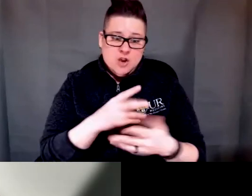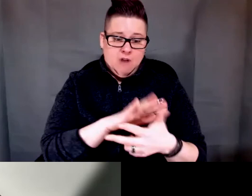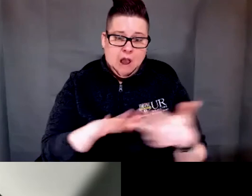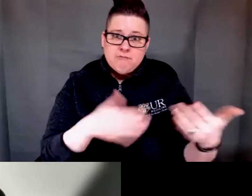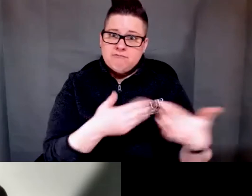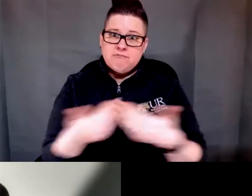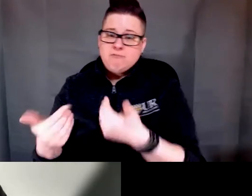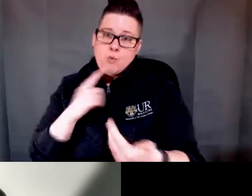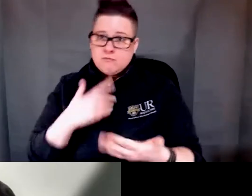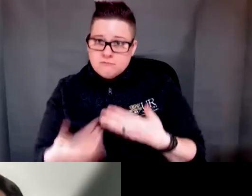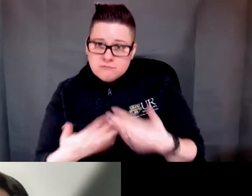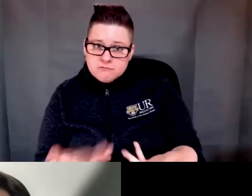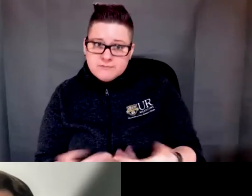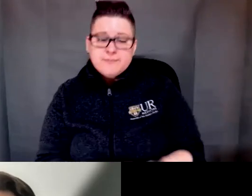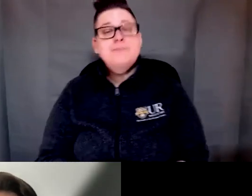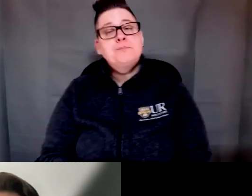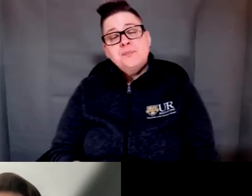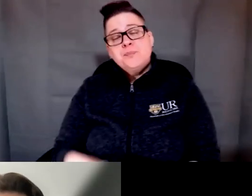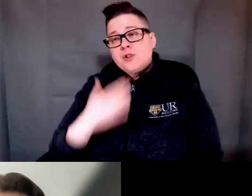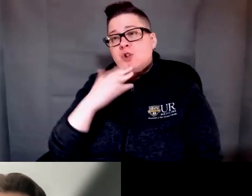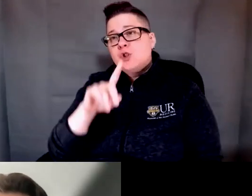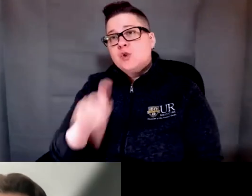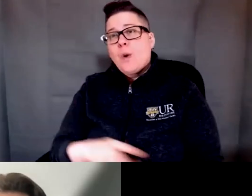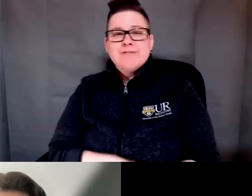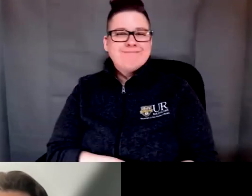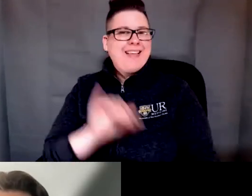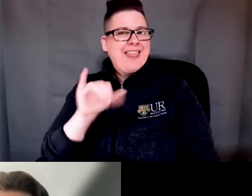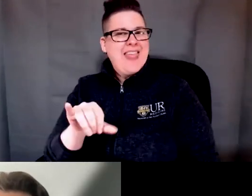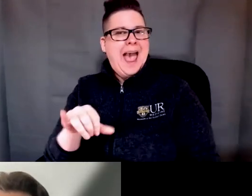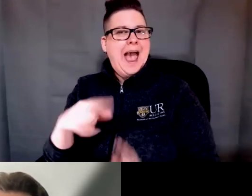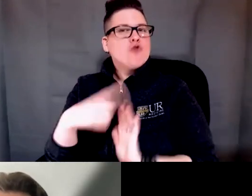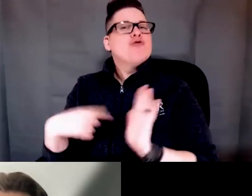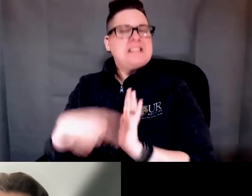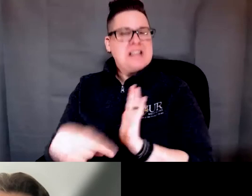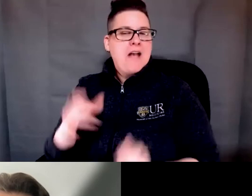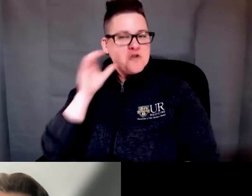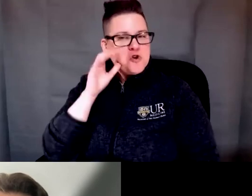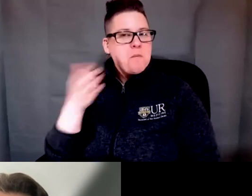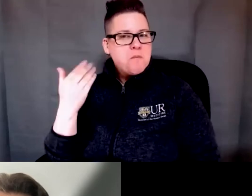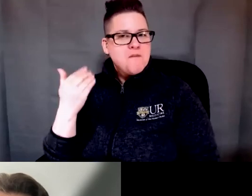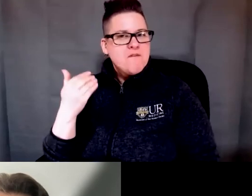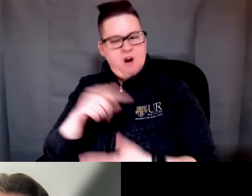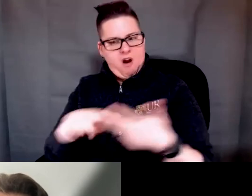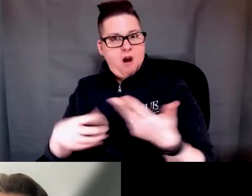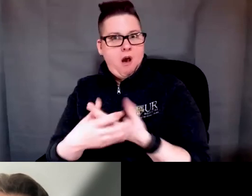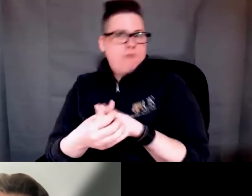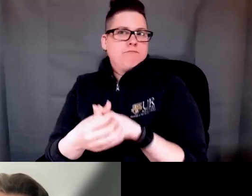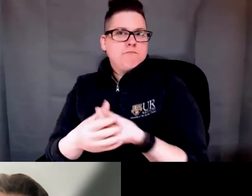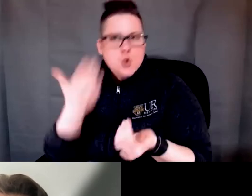things that and this has been a critique that I heard and I received